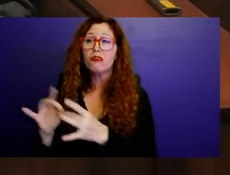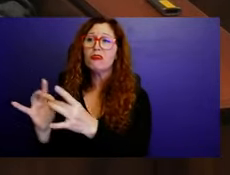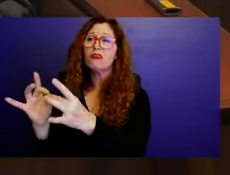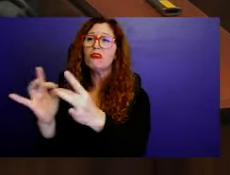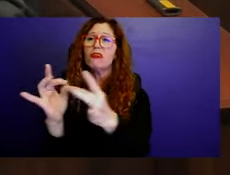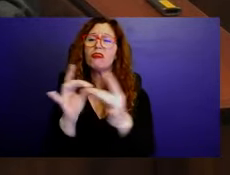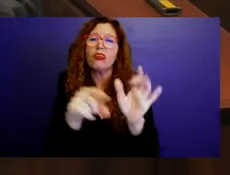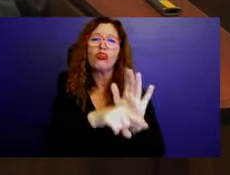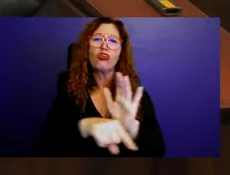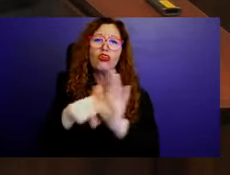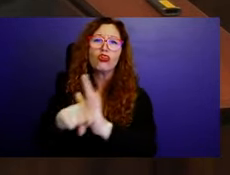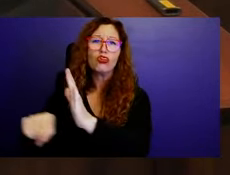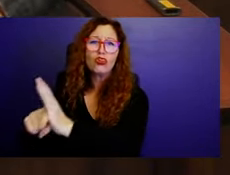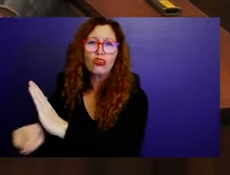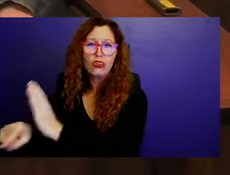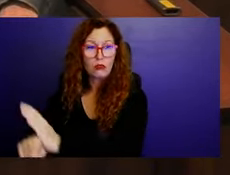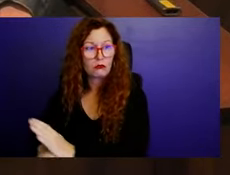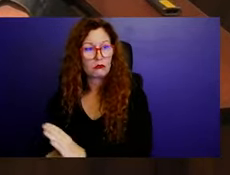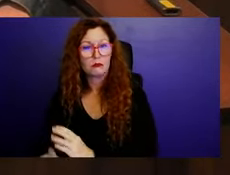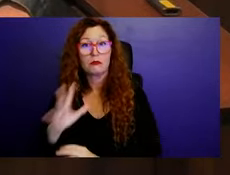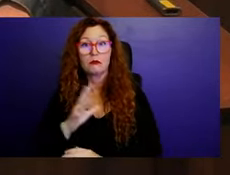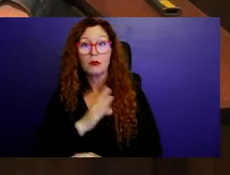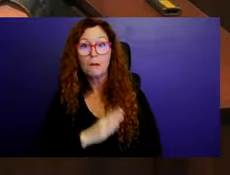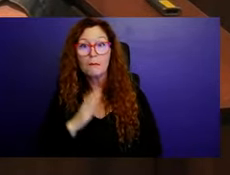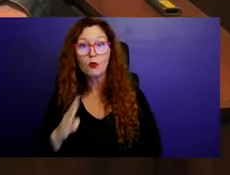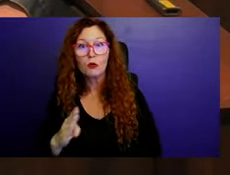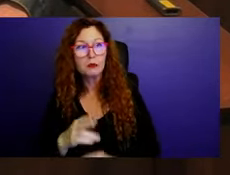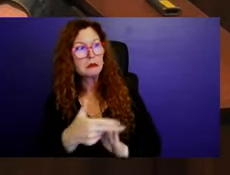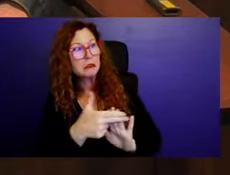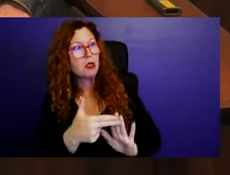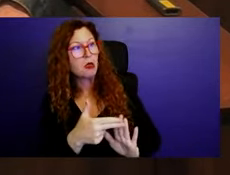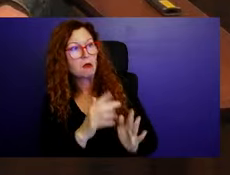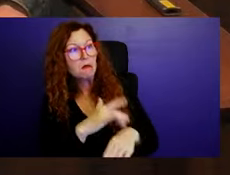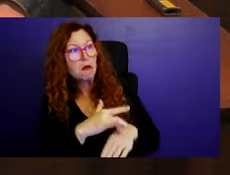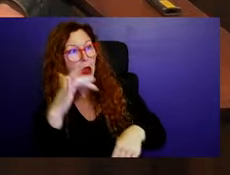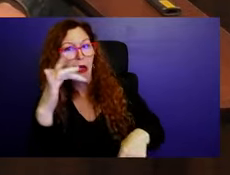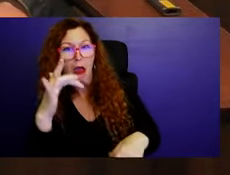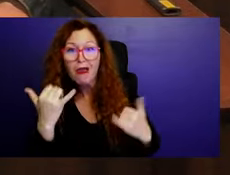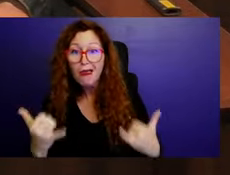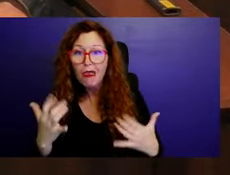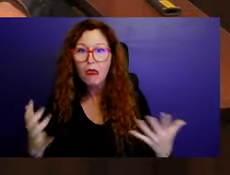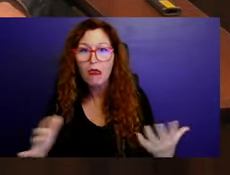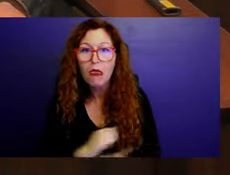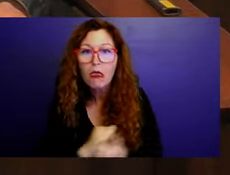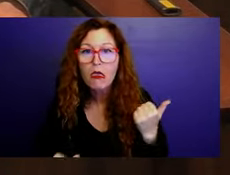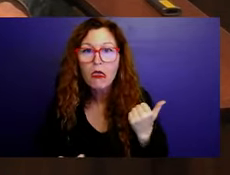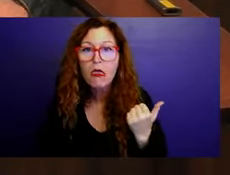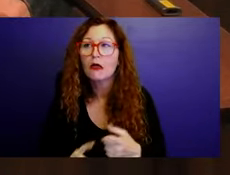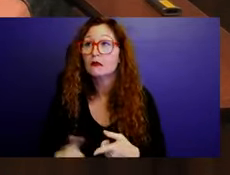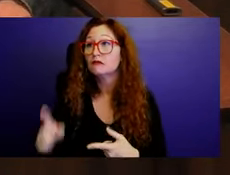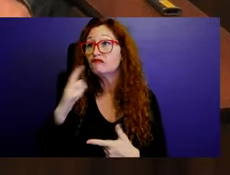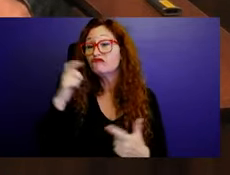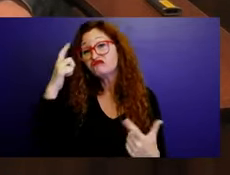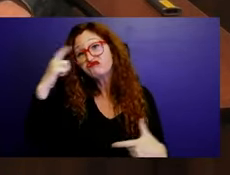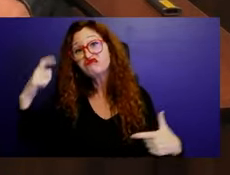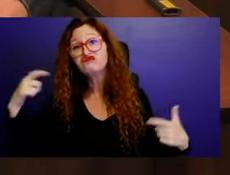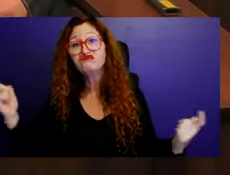Because of his Don Quixote-type quest to become strong mayor fell flat. The only course left to him is chaos.